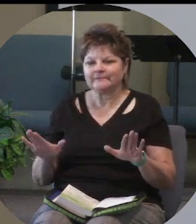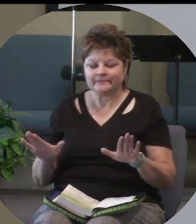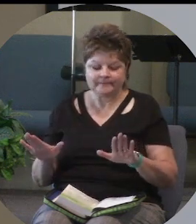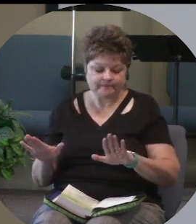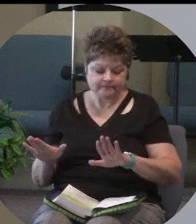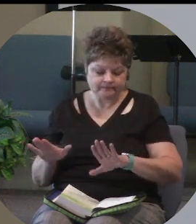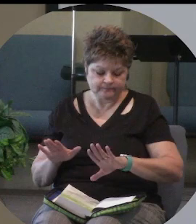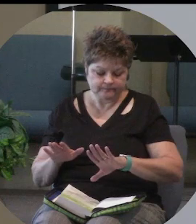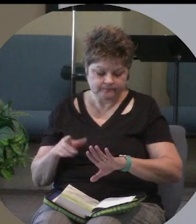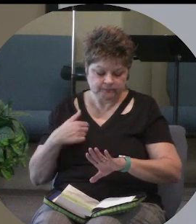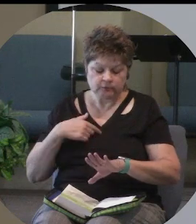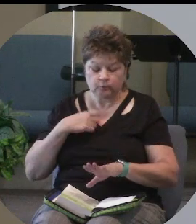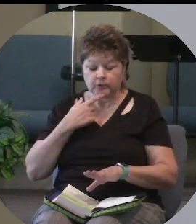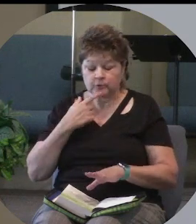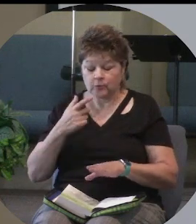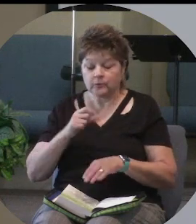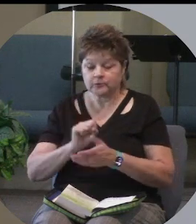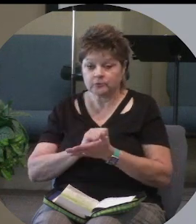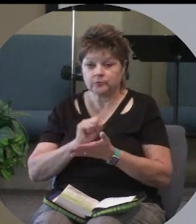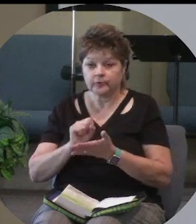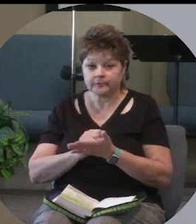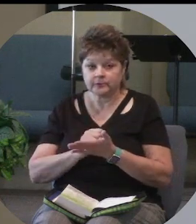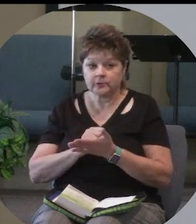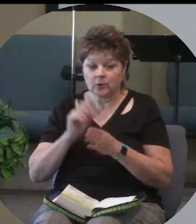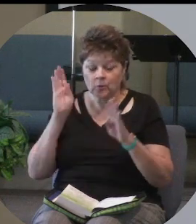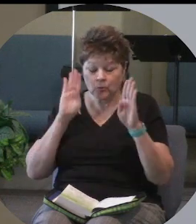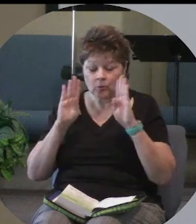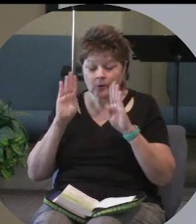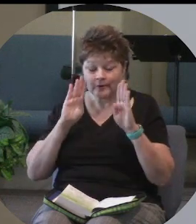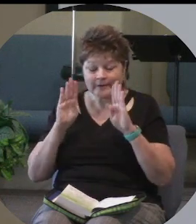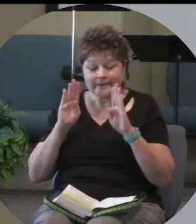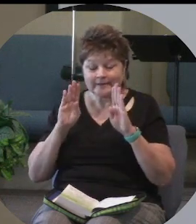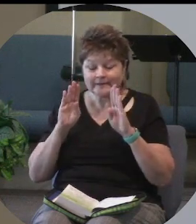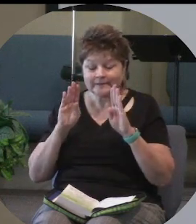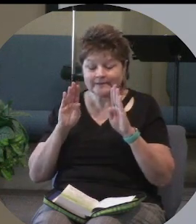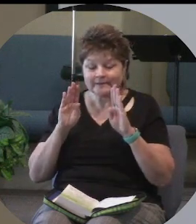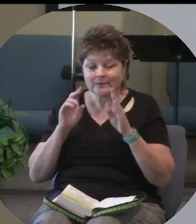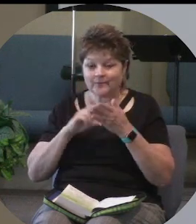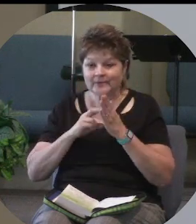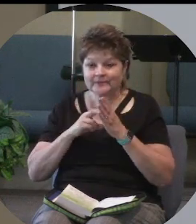because we're told in scripture, worry is really a lack of faith.